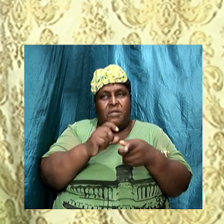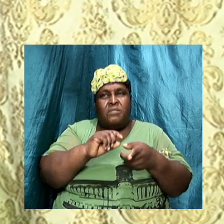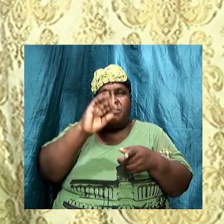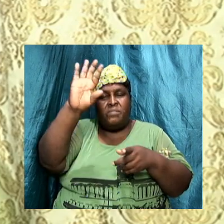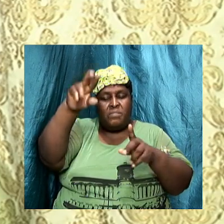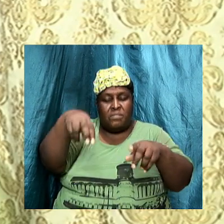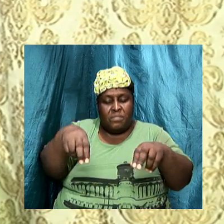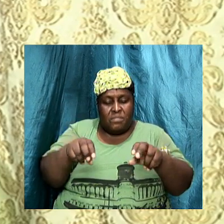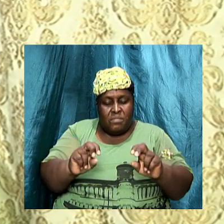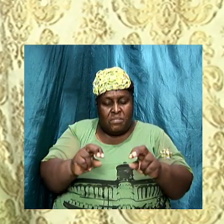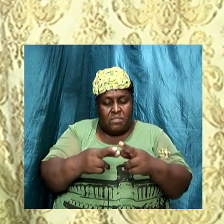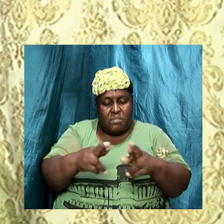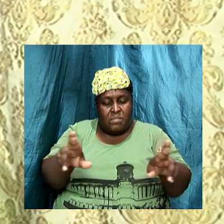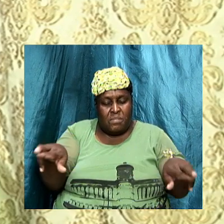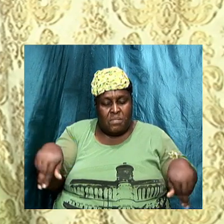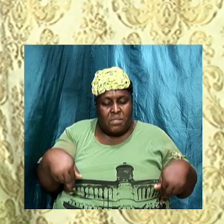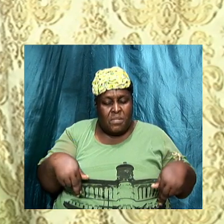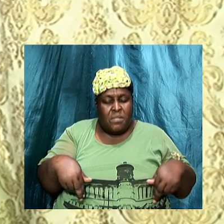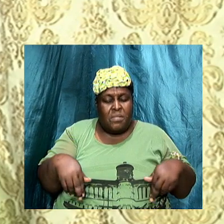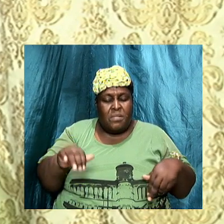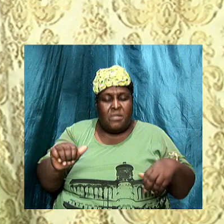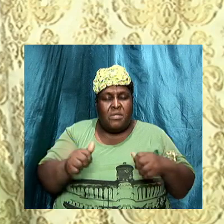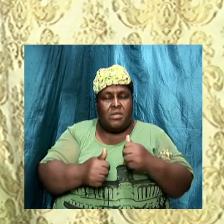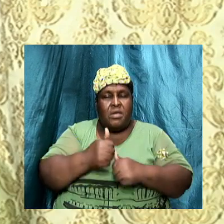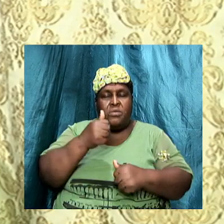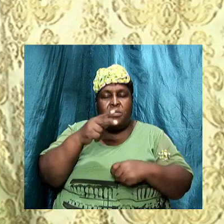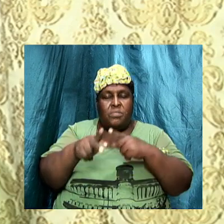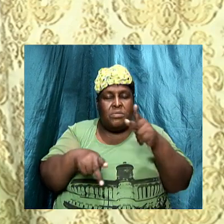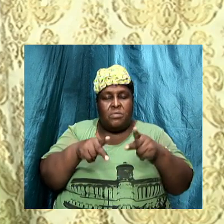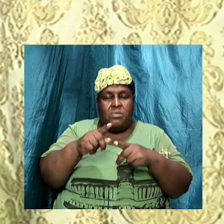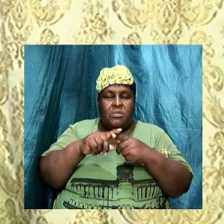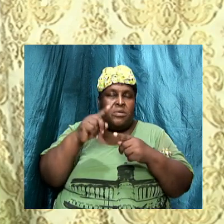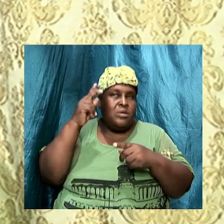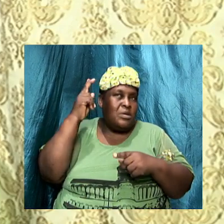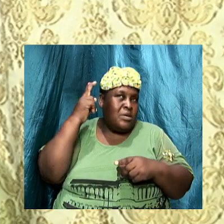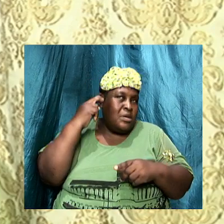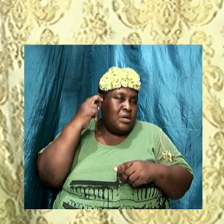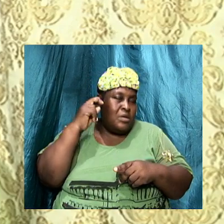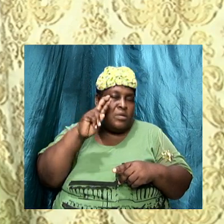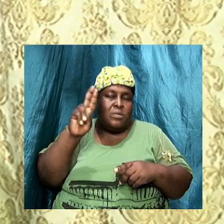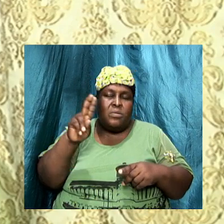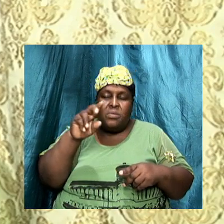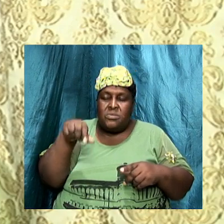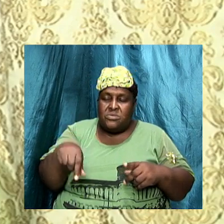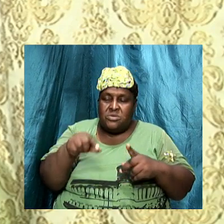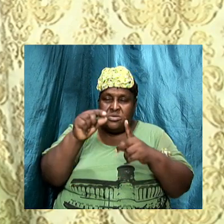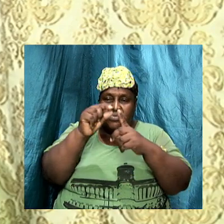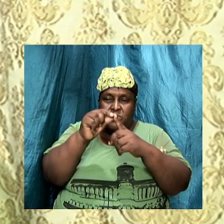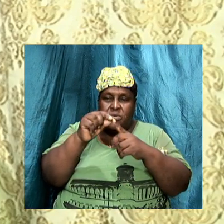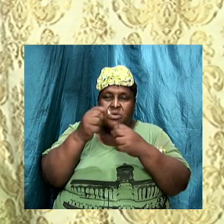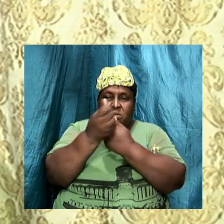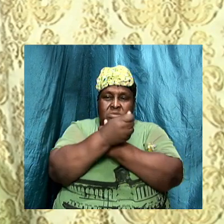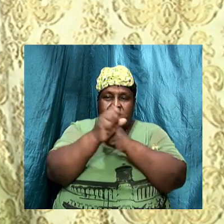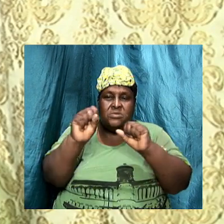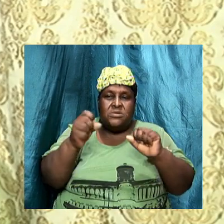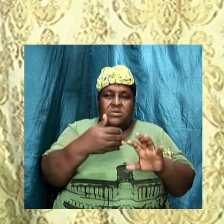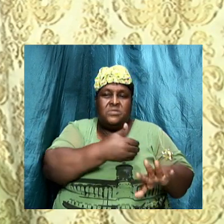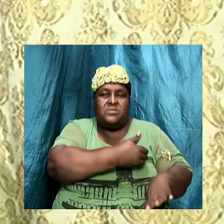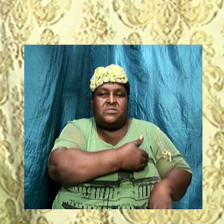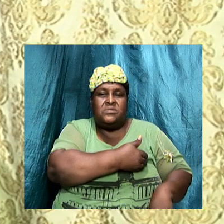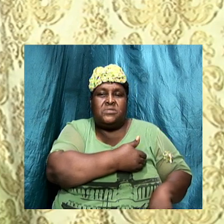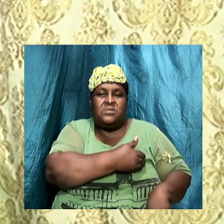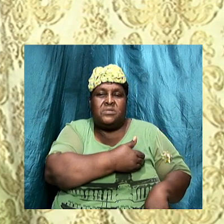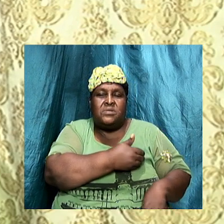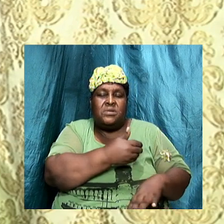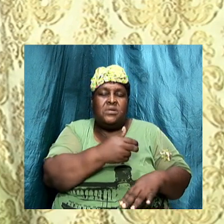your throne room, that which you want your people to hear. We pray, God, that you will use this word to save souls. Use this word